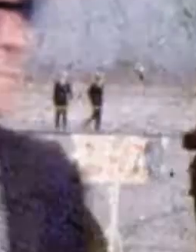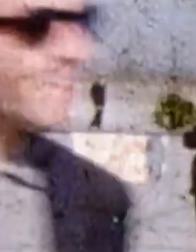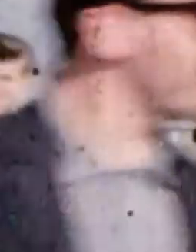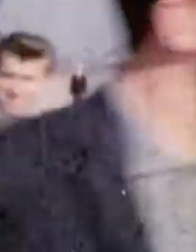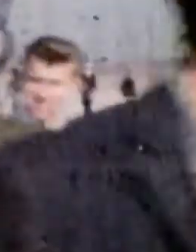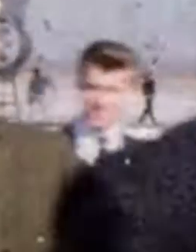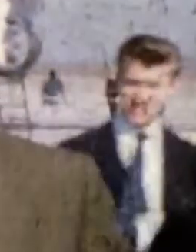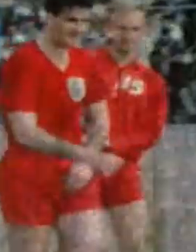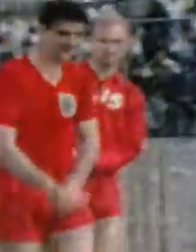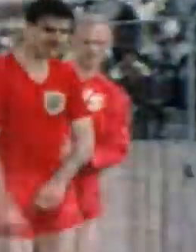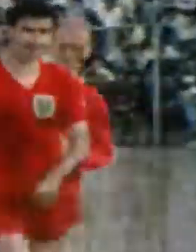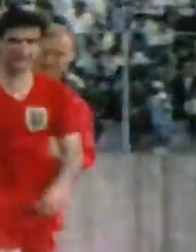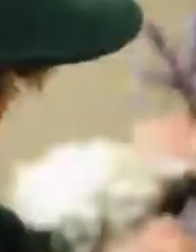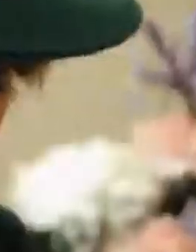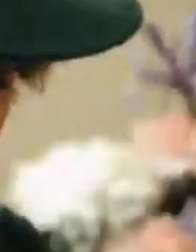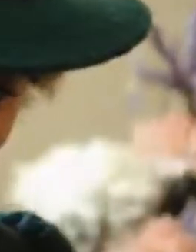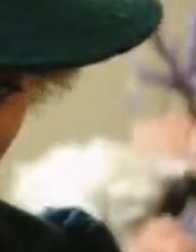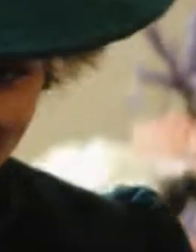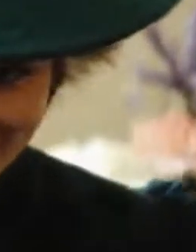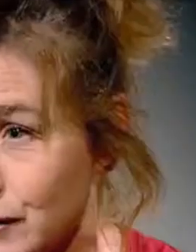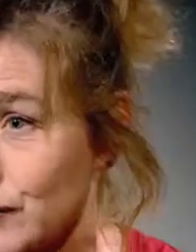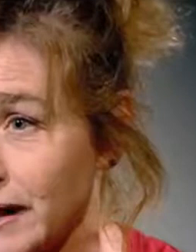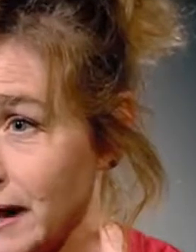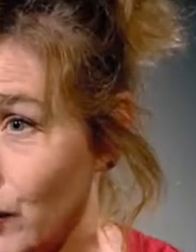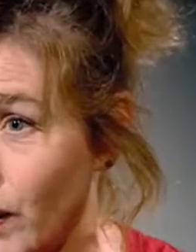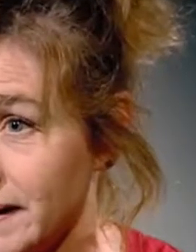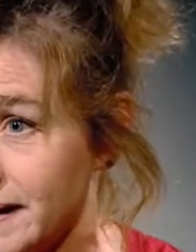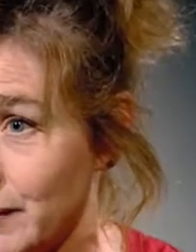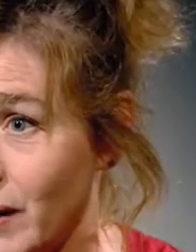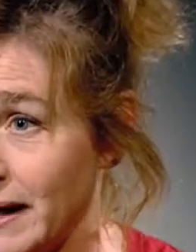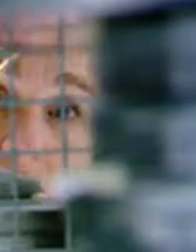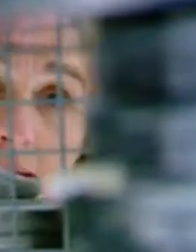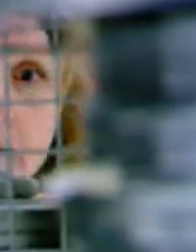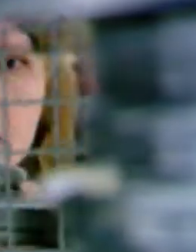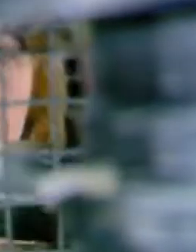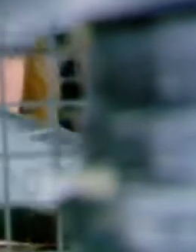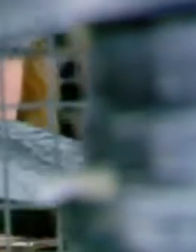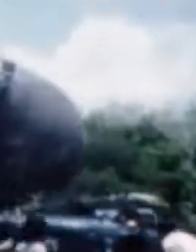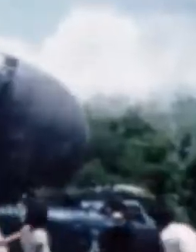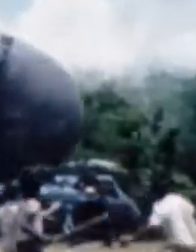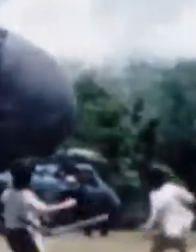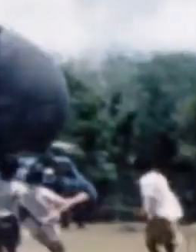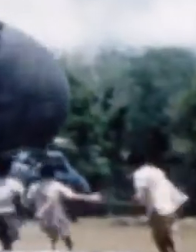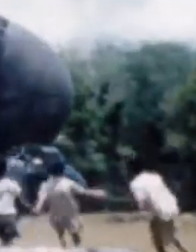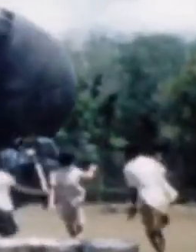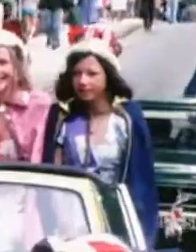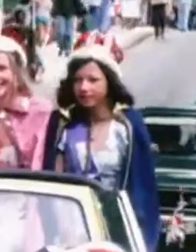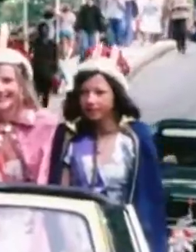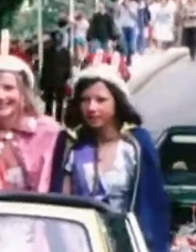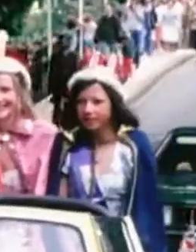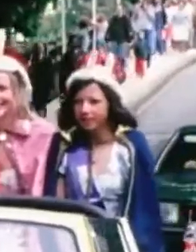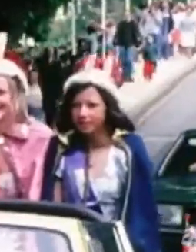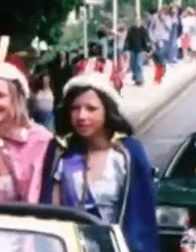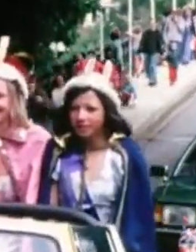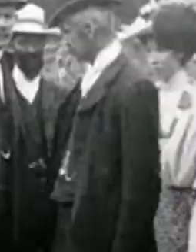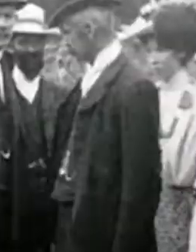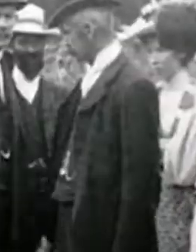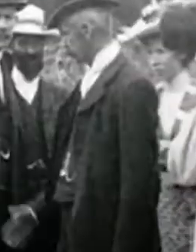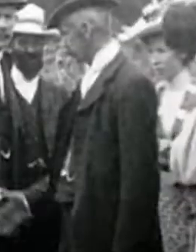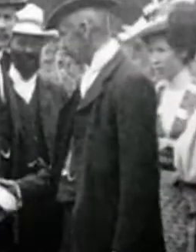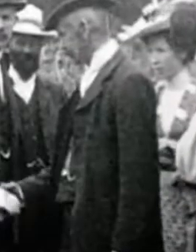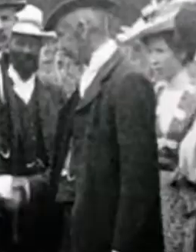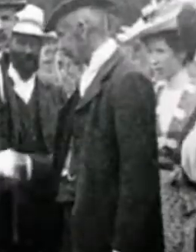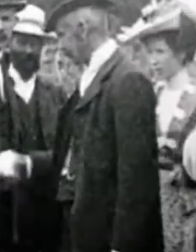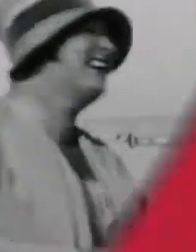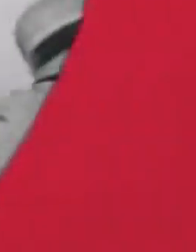treasures in this amazing archive. Nothing tells the story in quite the same way, with quite the same intimacy as these films by amateurs.